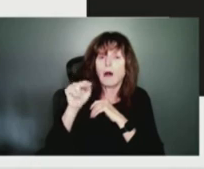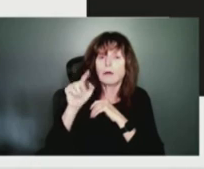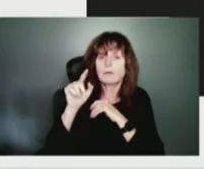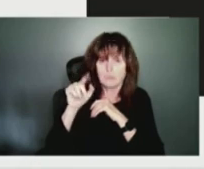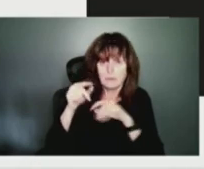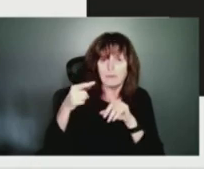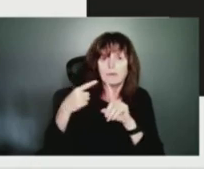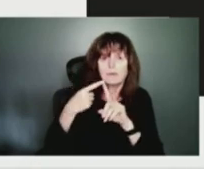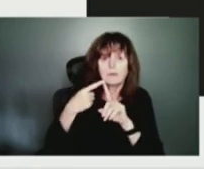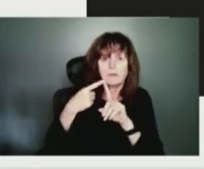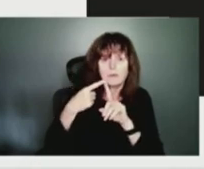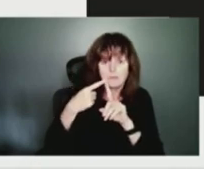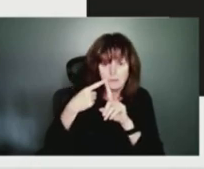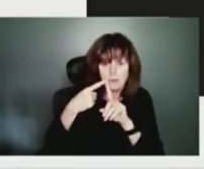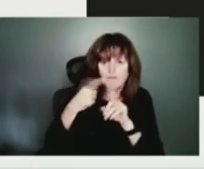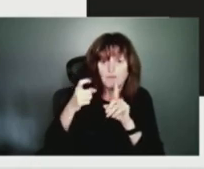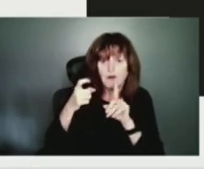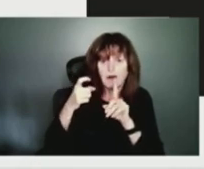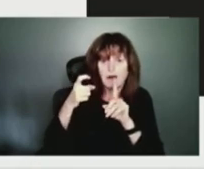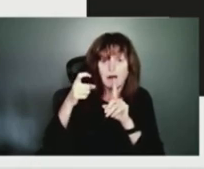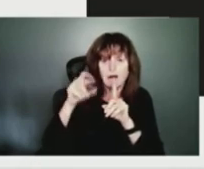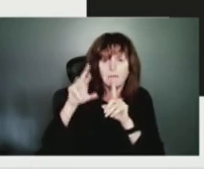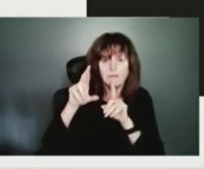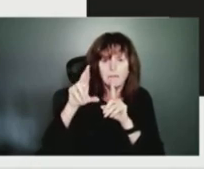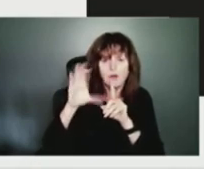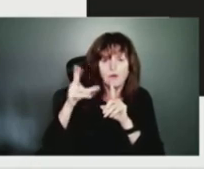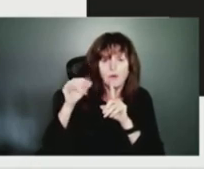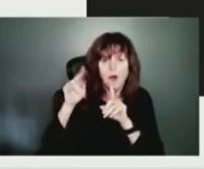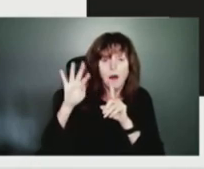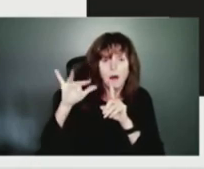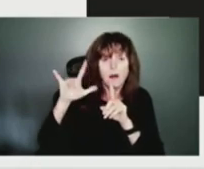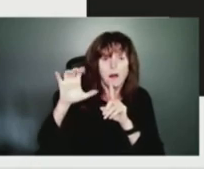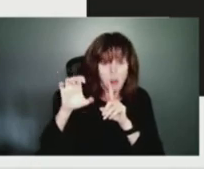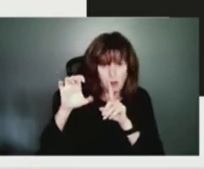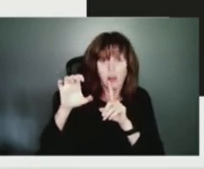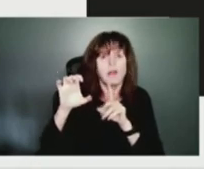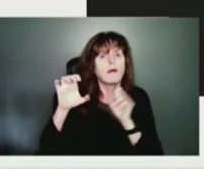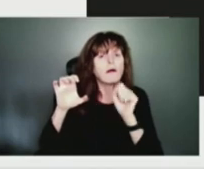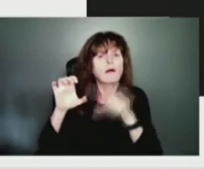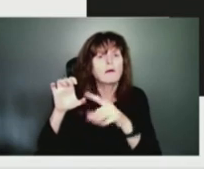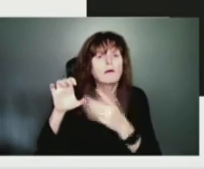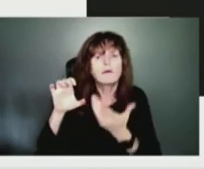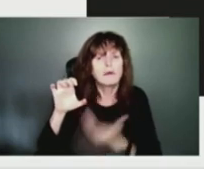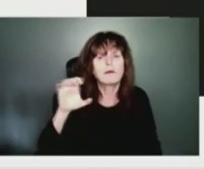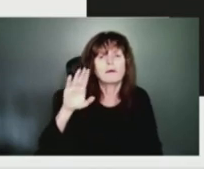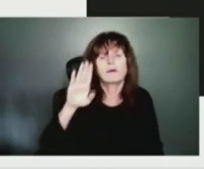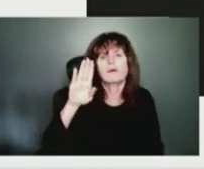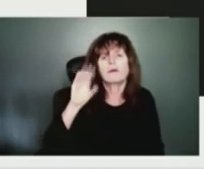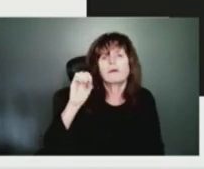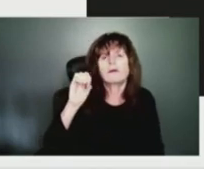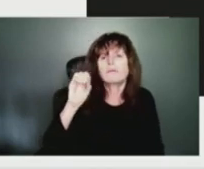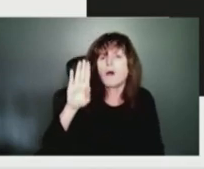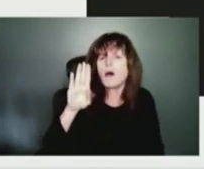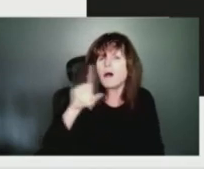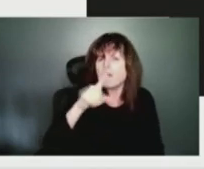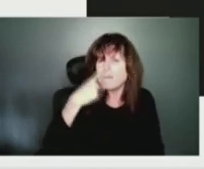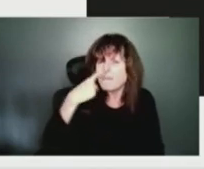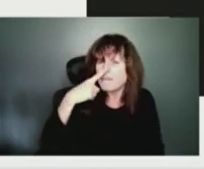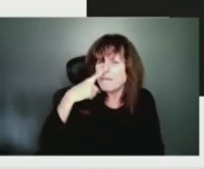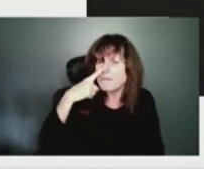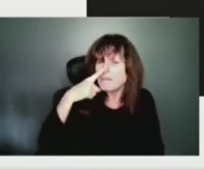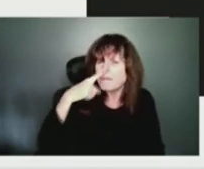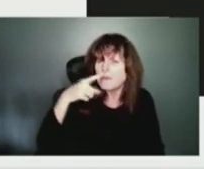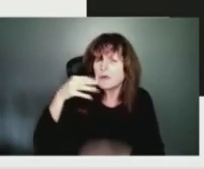Thanks. Just for Bob Robichaux, if you can explain how the trough coming in from Hudson's Bay, Labrador